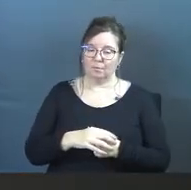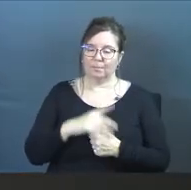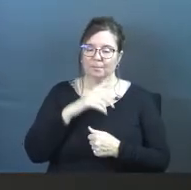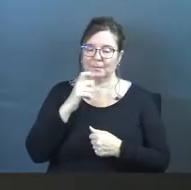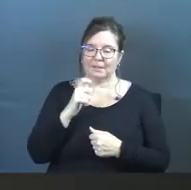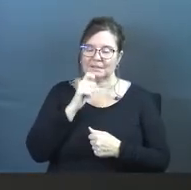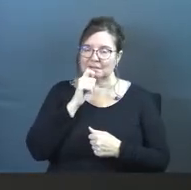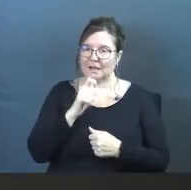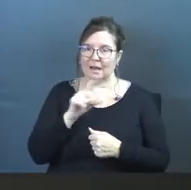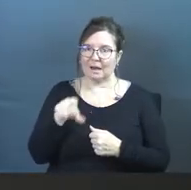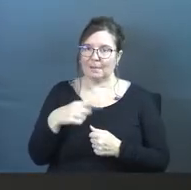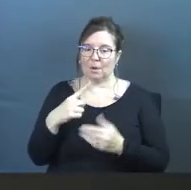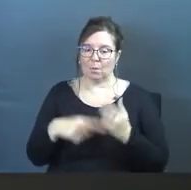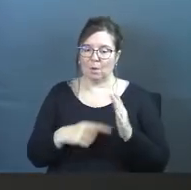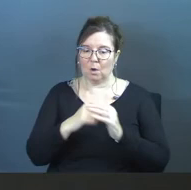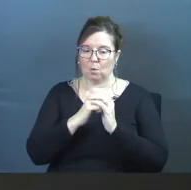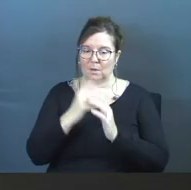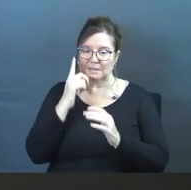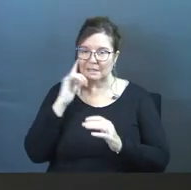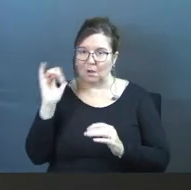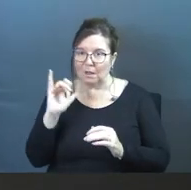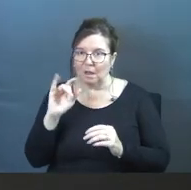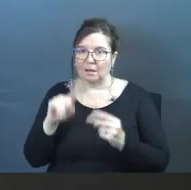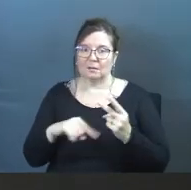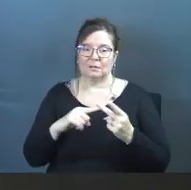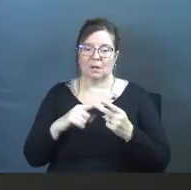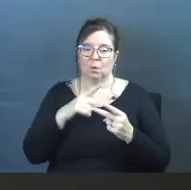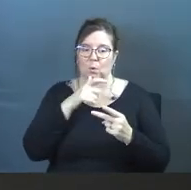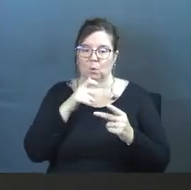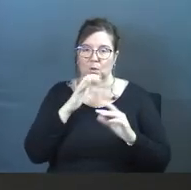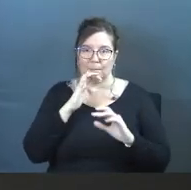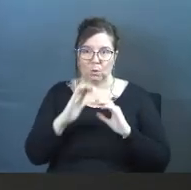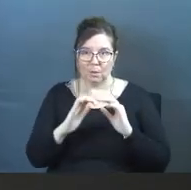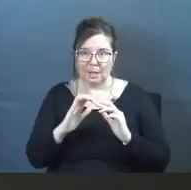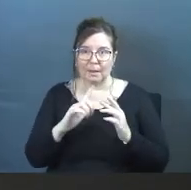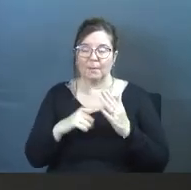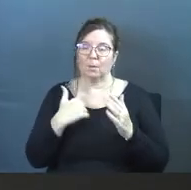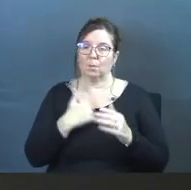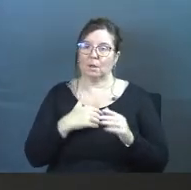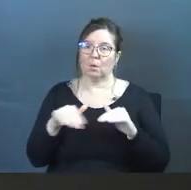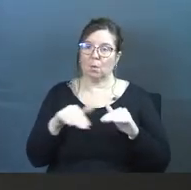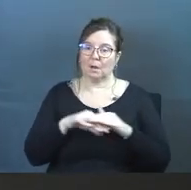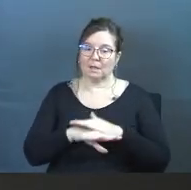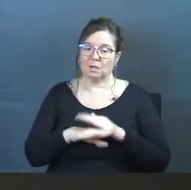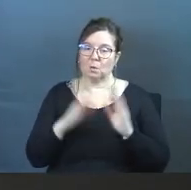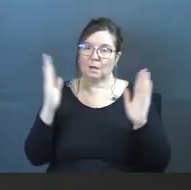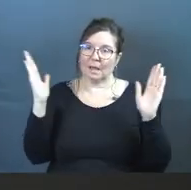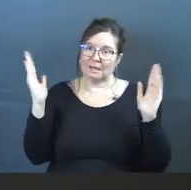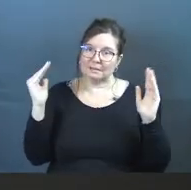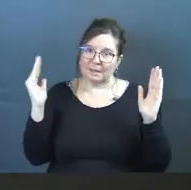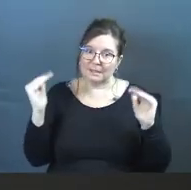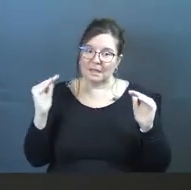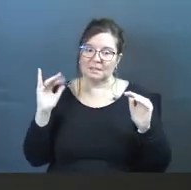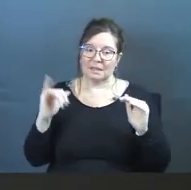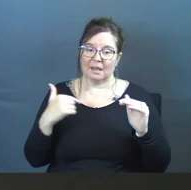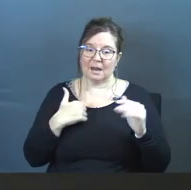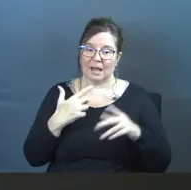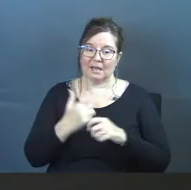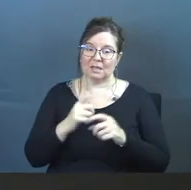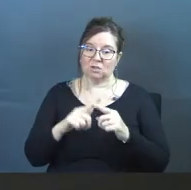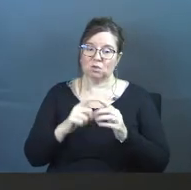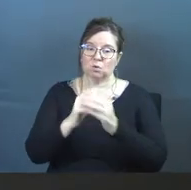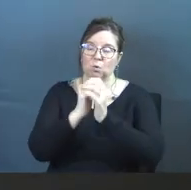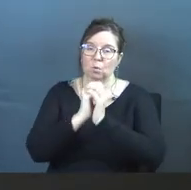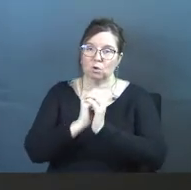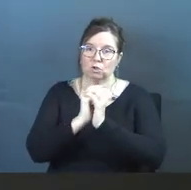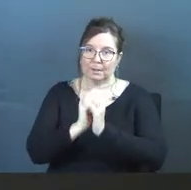Because it's no longer about what worship sounds like, it's no longer about who communicates, but we walk into an expectation that I get to